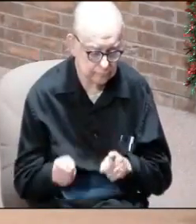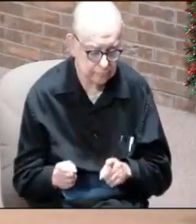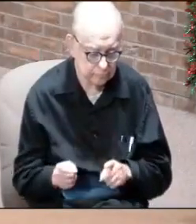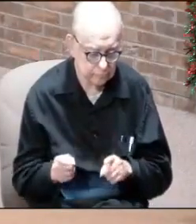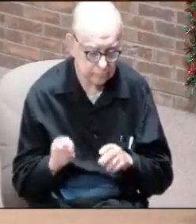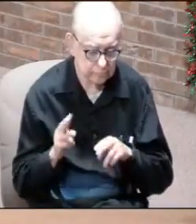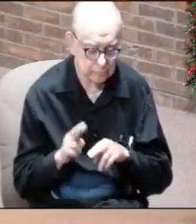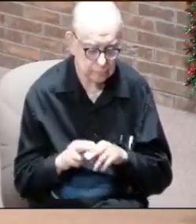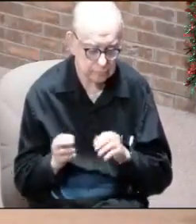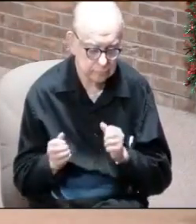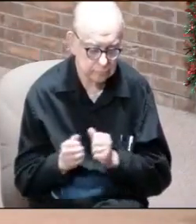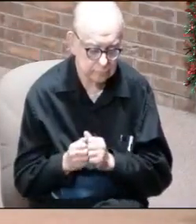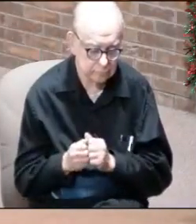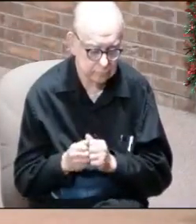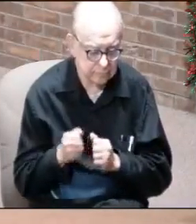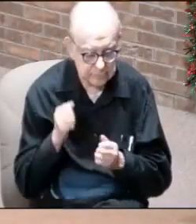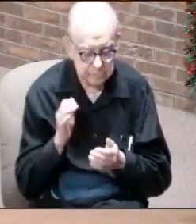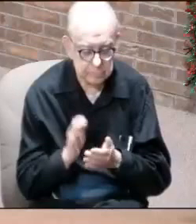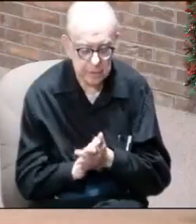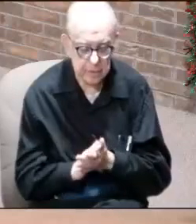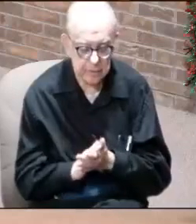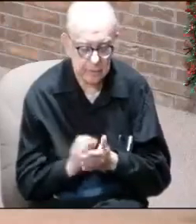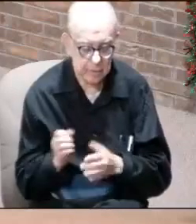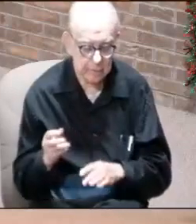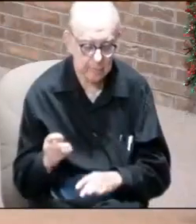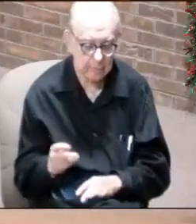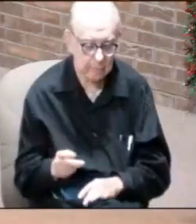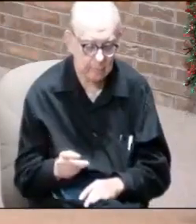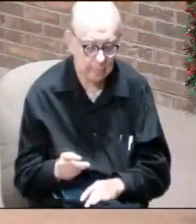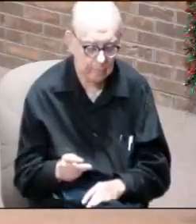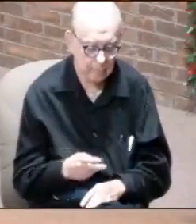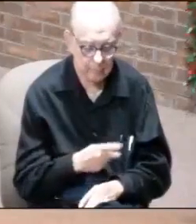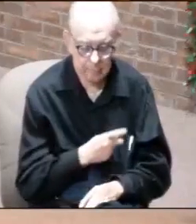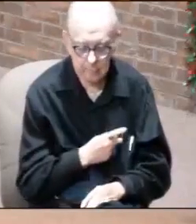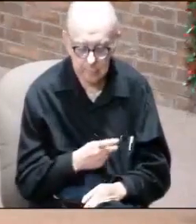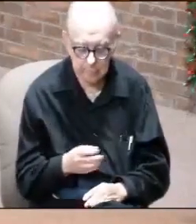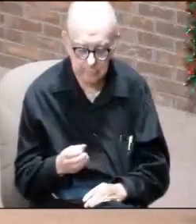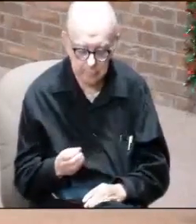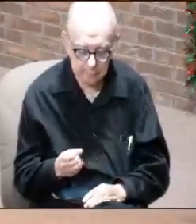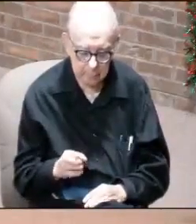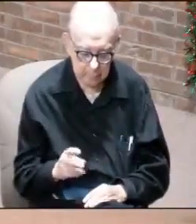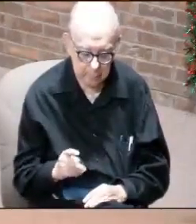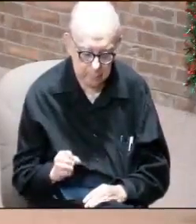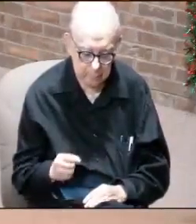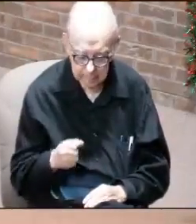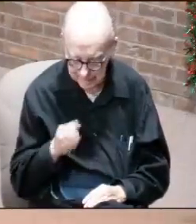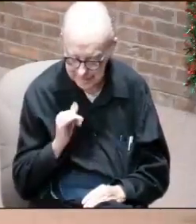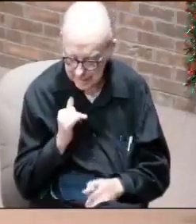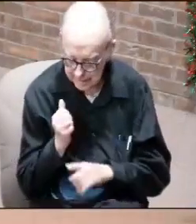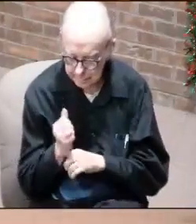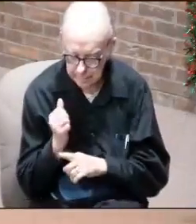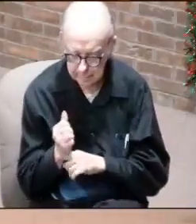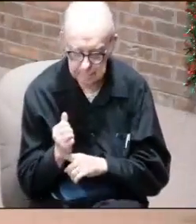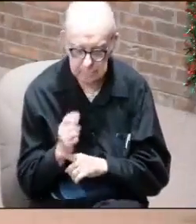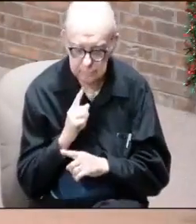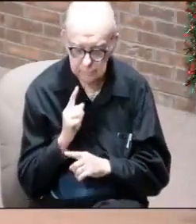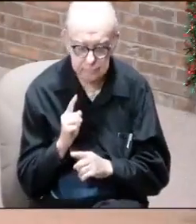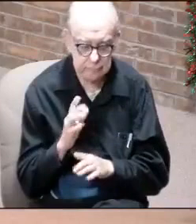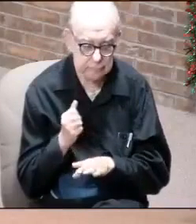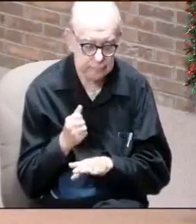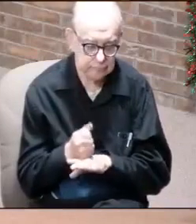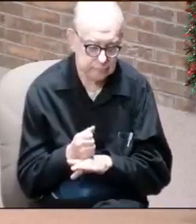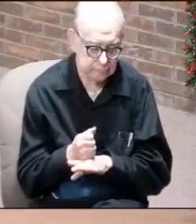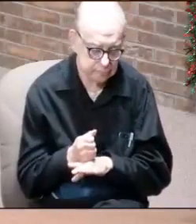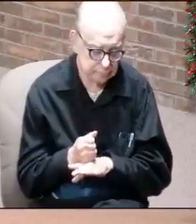seated with the marriage of the Lamb. The supper that God himself is preparing,